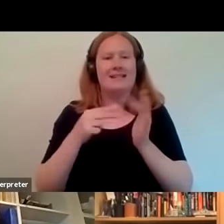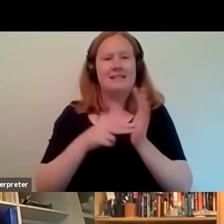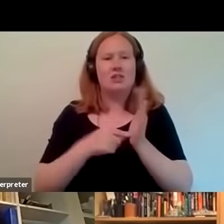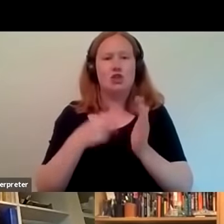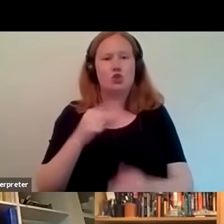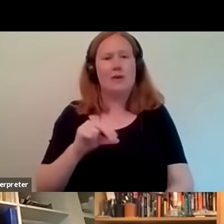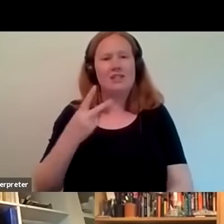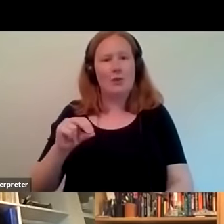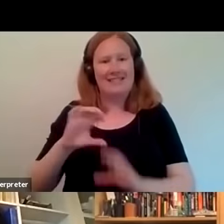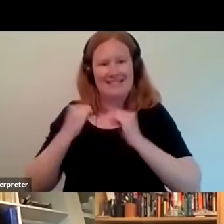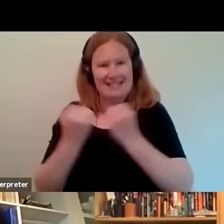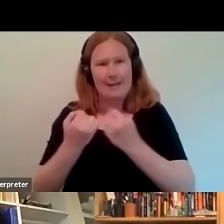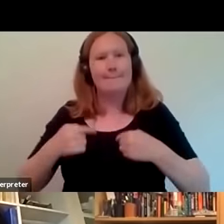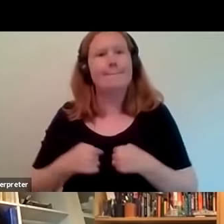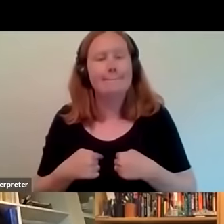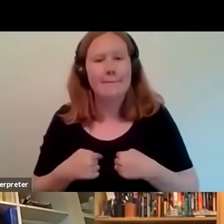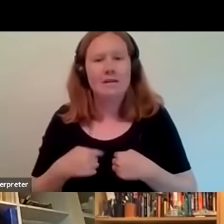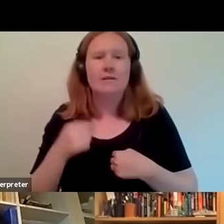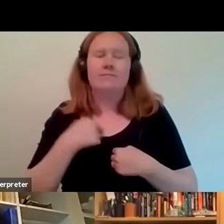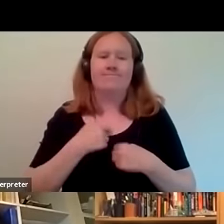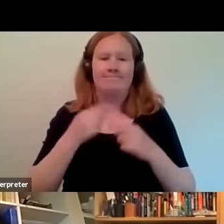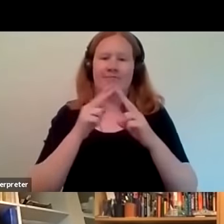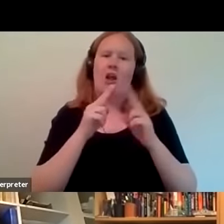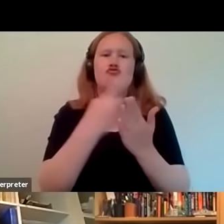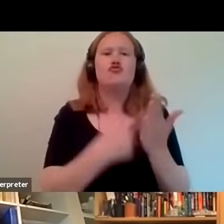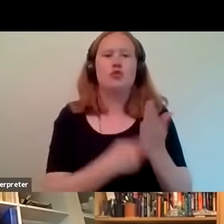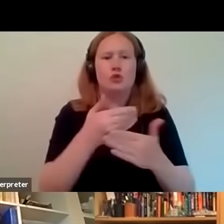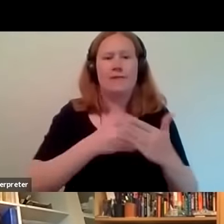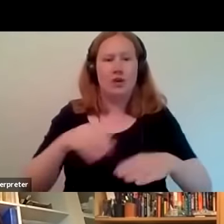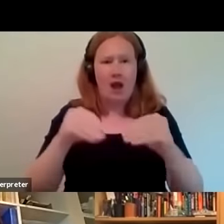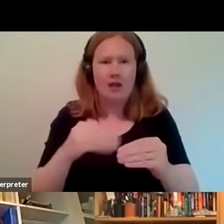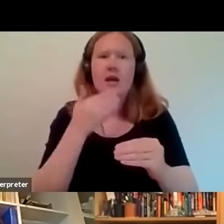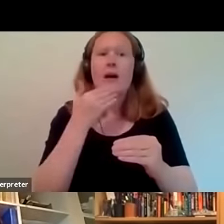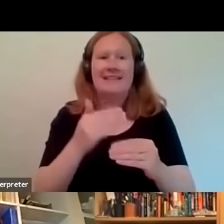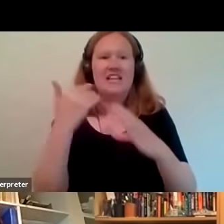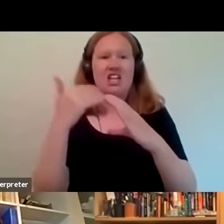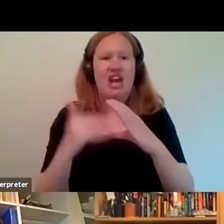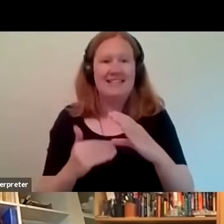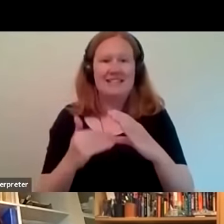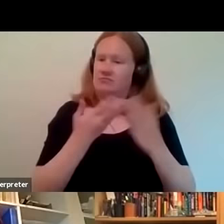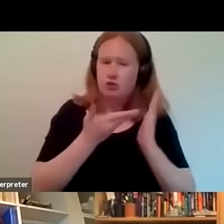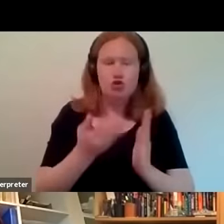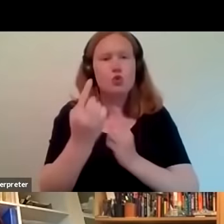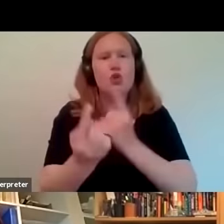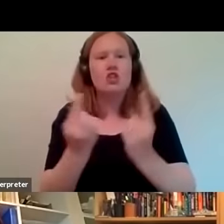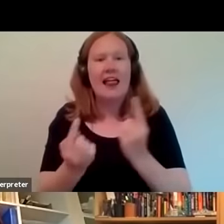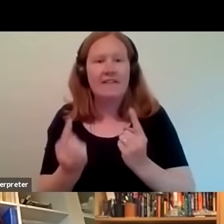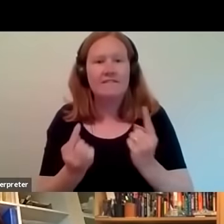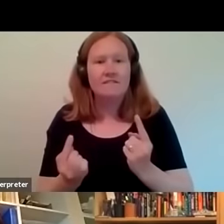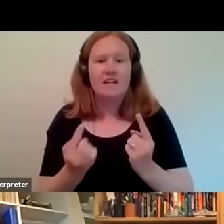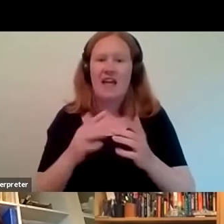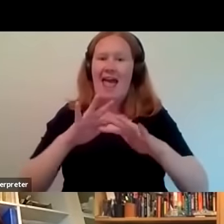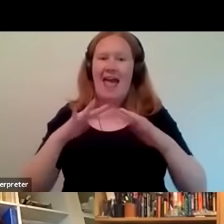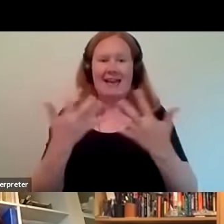we get started please use the chat box to to introduce yourselves to each other say if you're encountering any